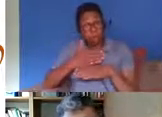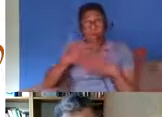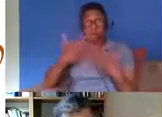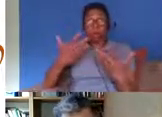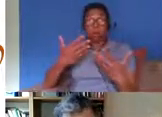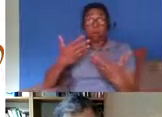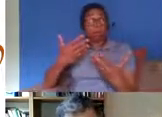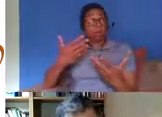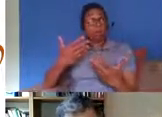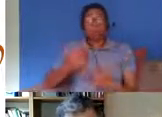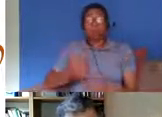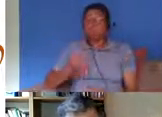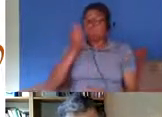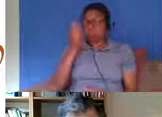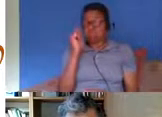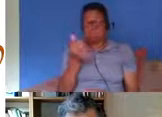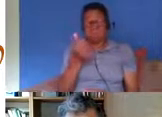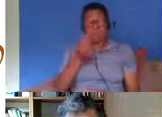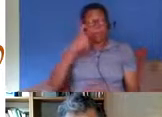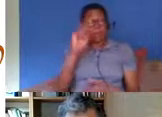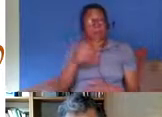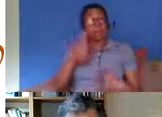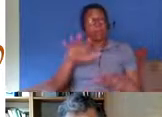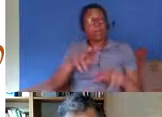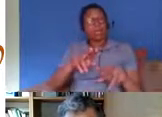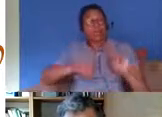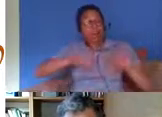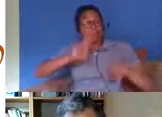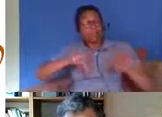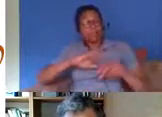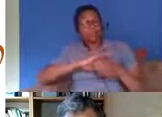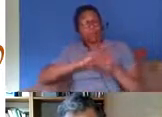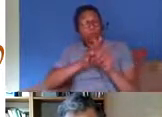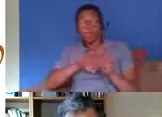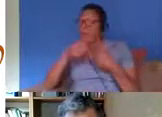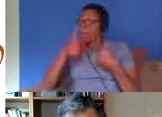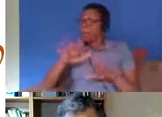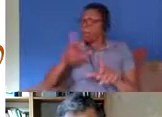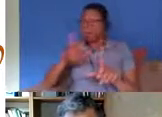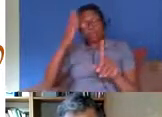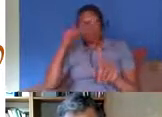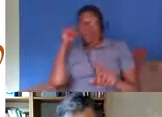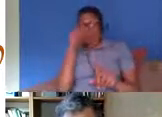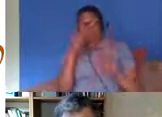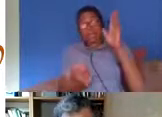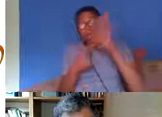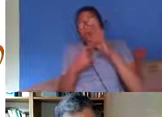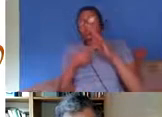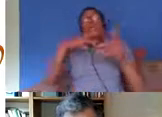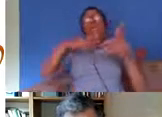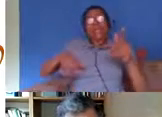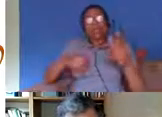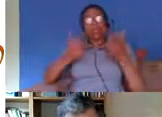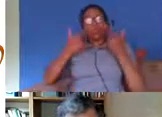of risk assessments of health care workers were done even though this was identified as a priority as early as the